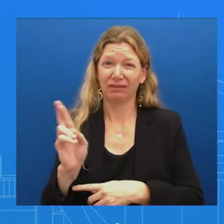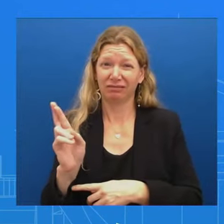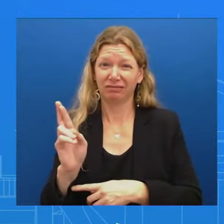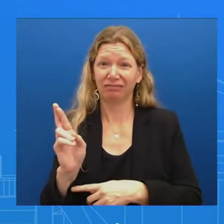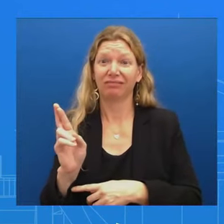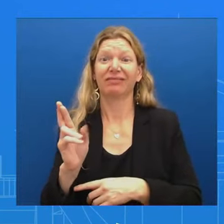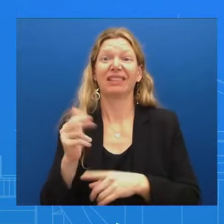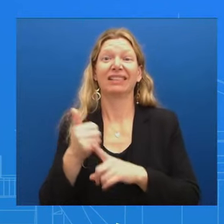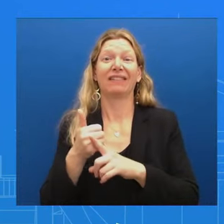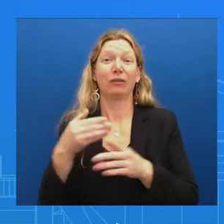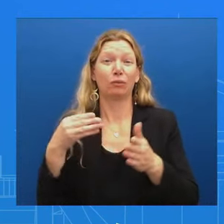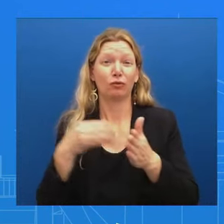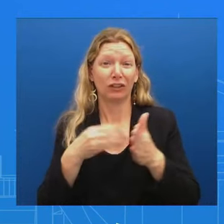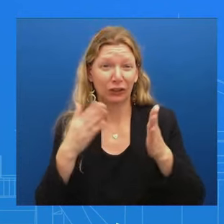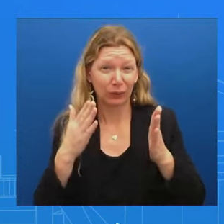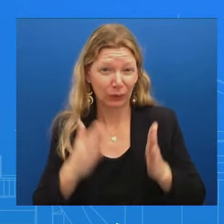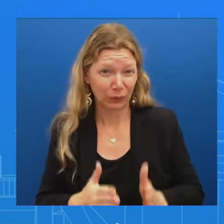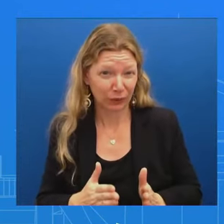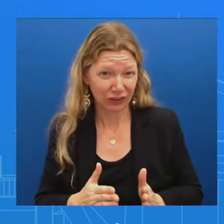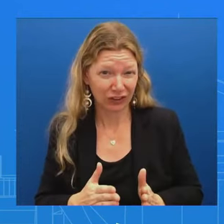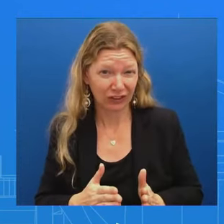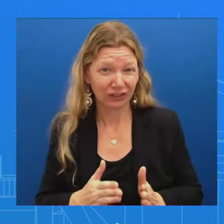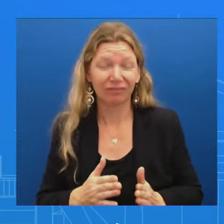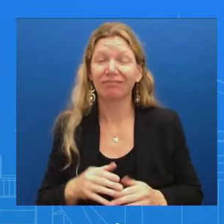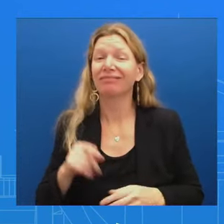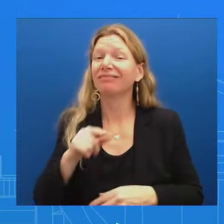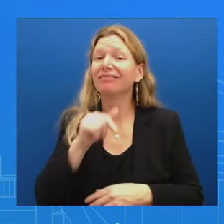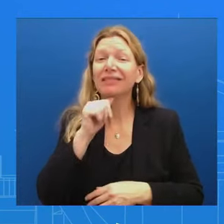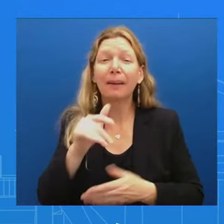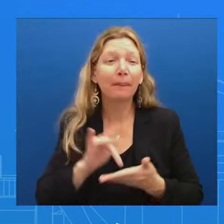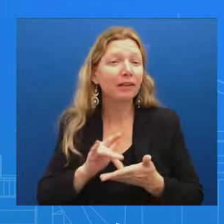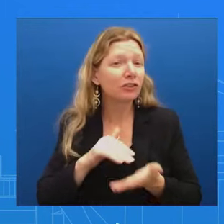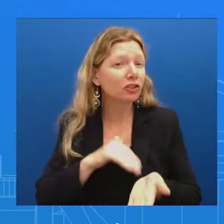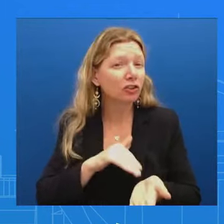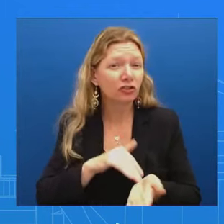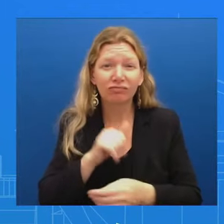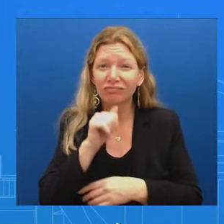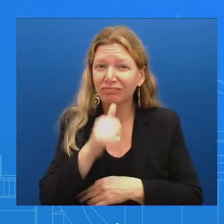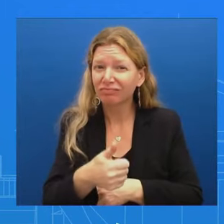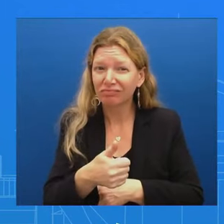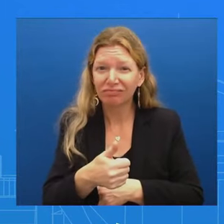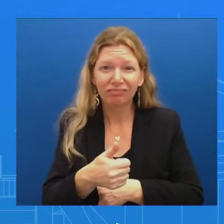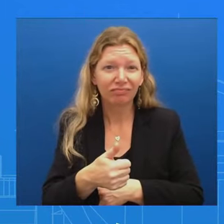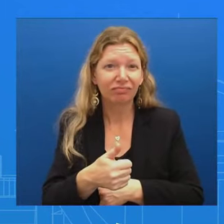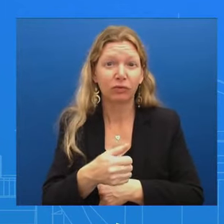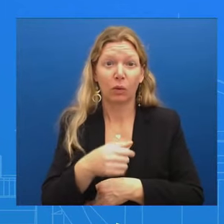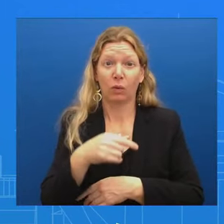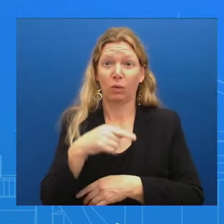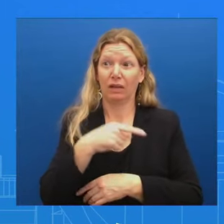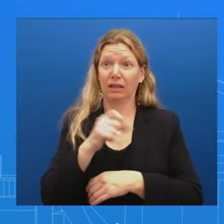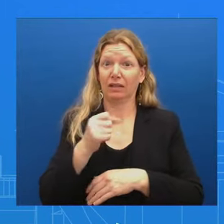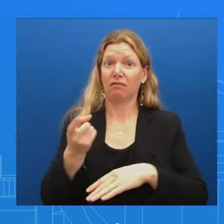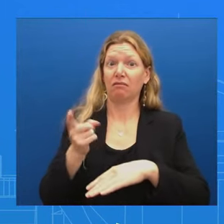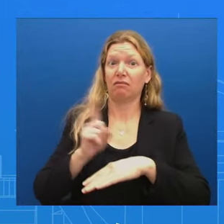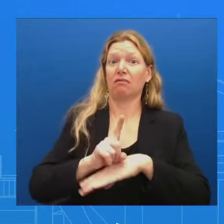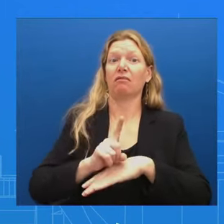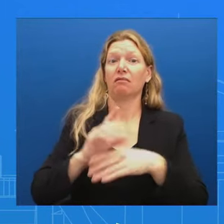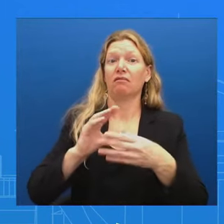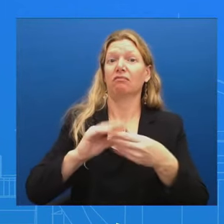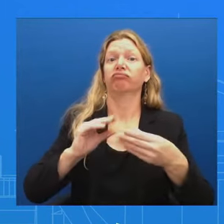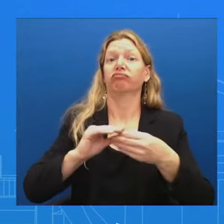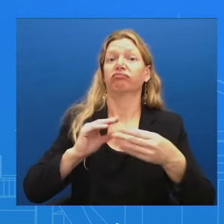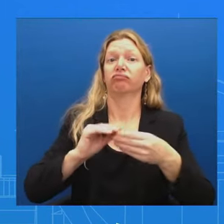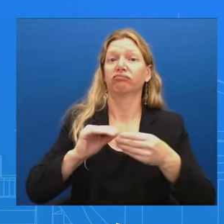He's just not It's not for him to speak to It's just not And And you've heard from